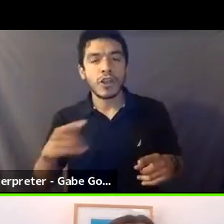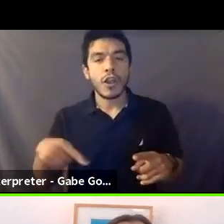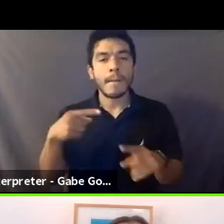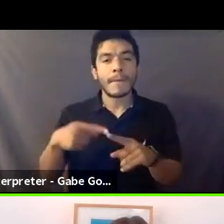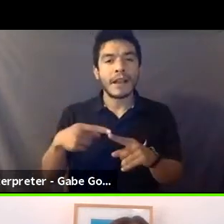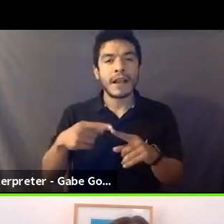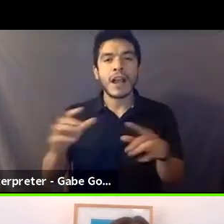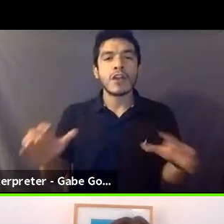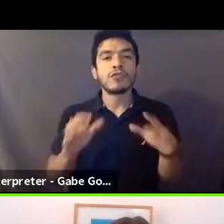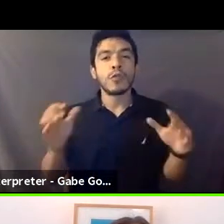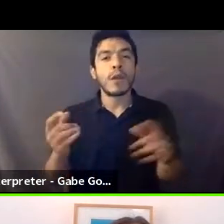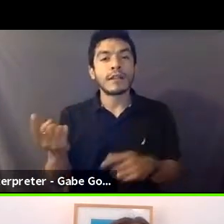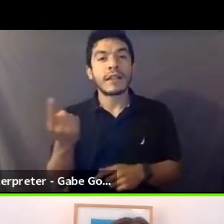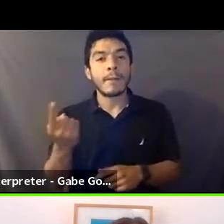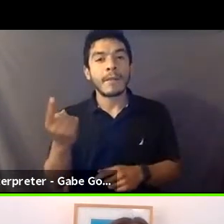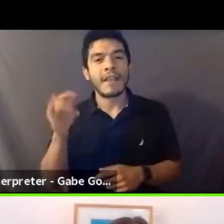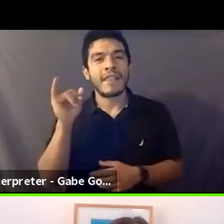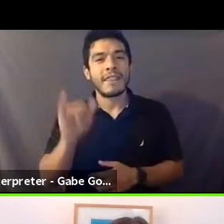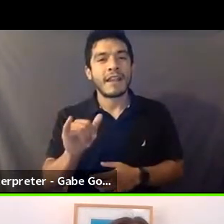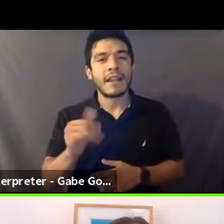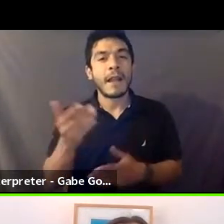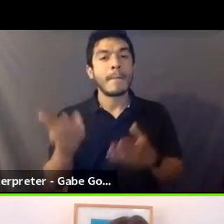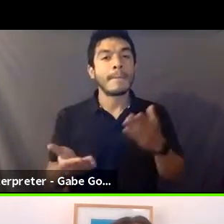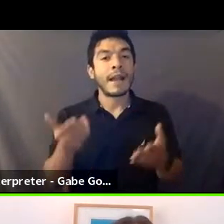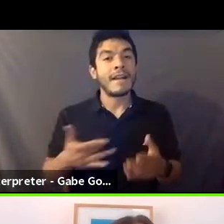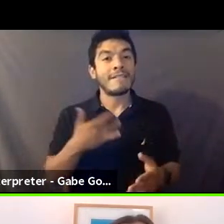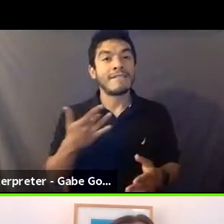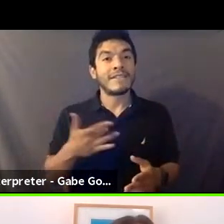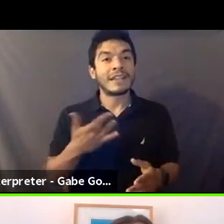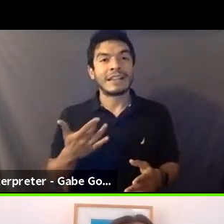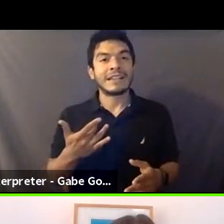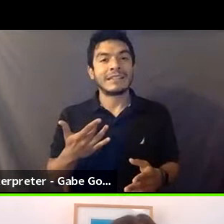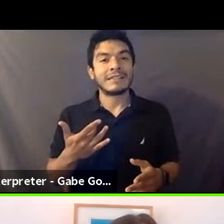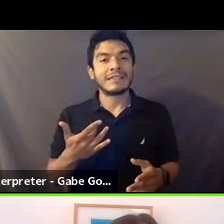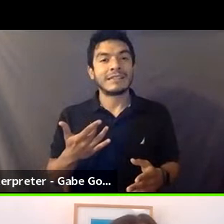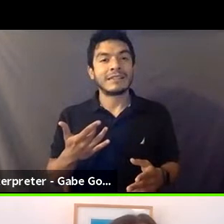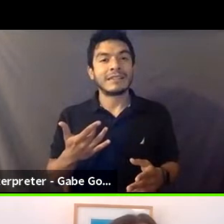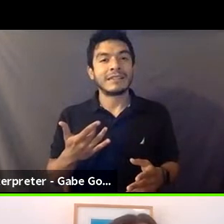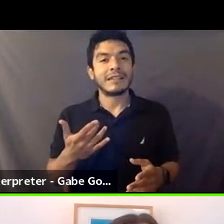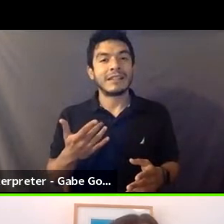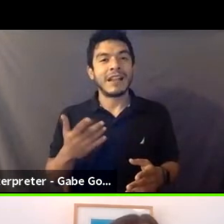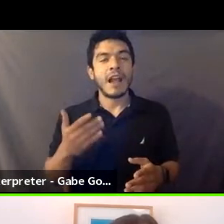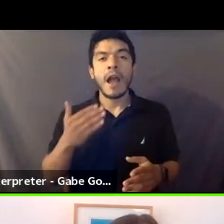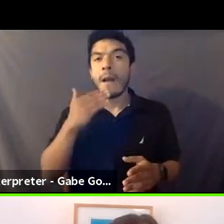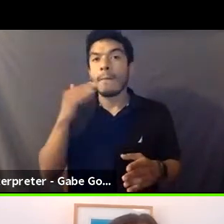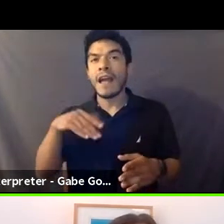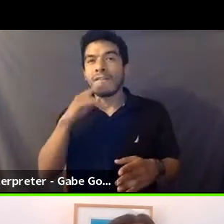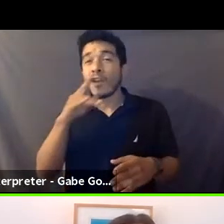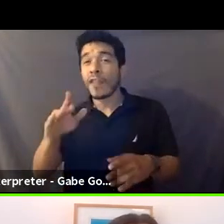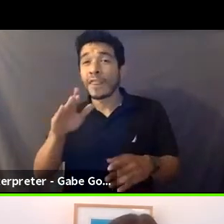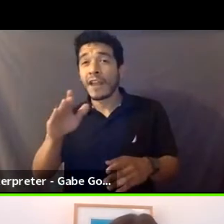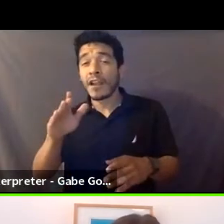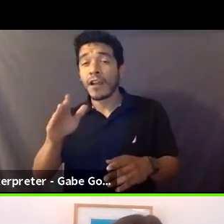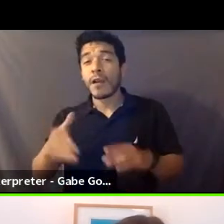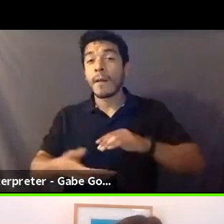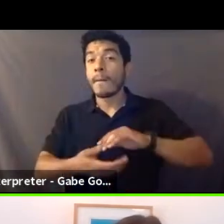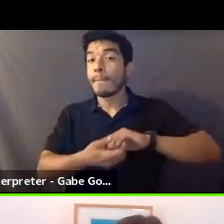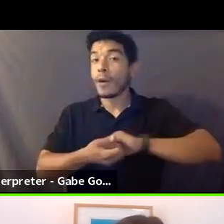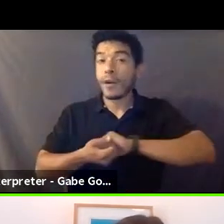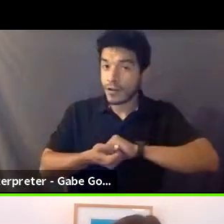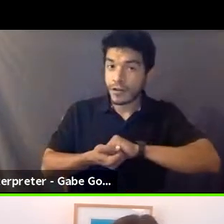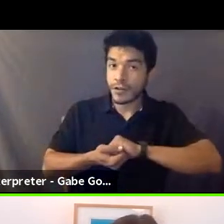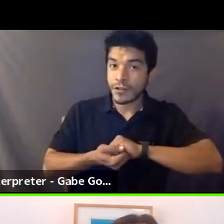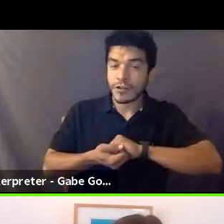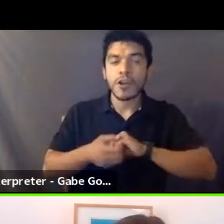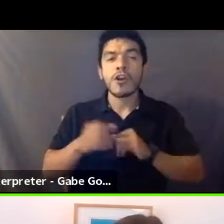doing something that might feel violating to their partner. And, and, and which is completely understandable,